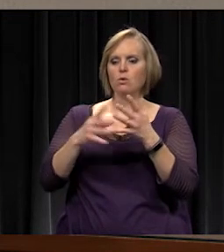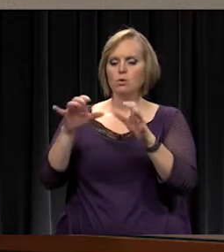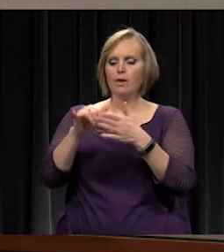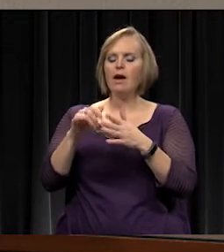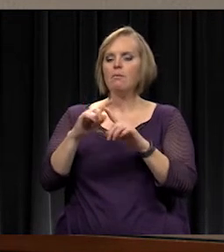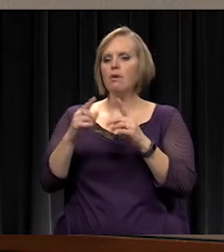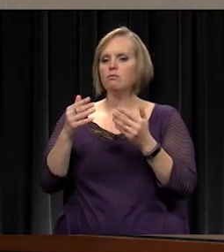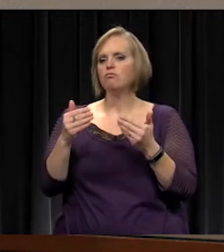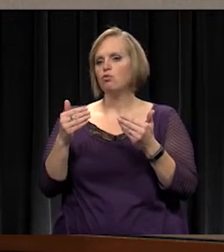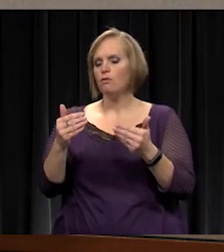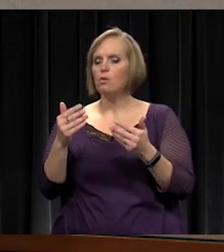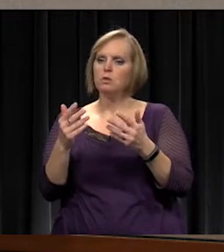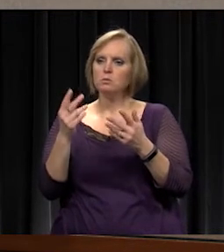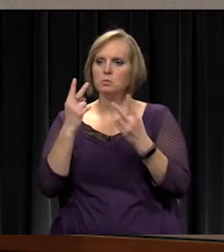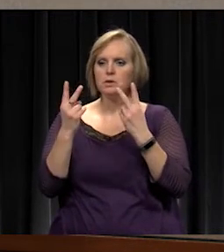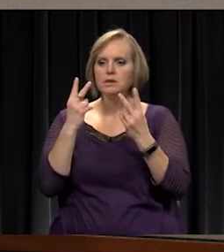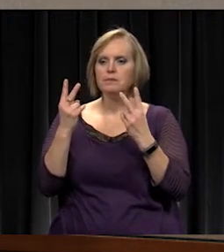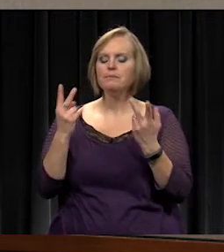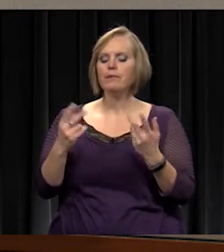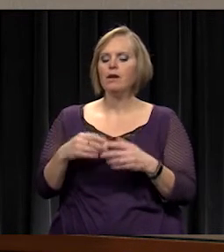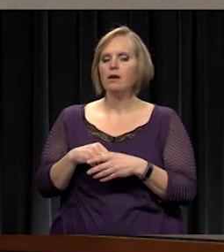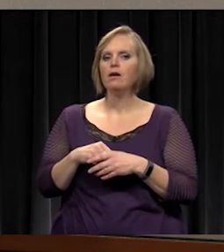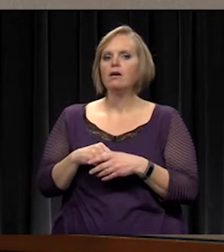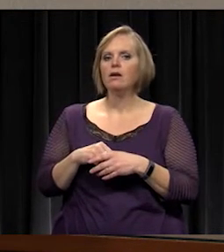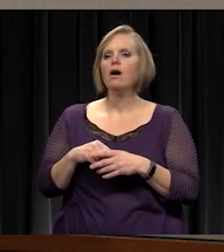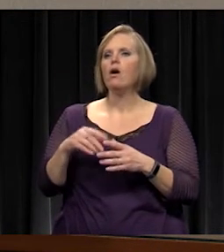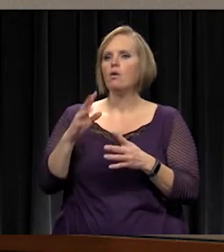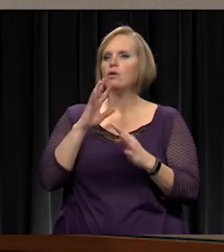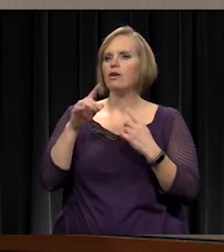study on lowering the ceilings and everything. Okay.